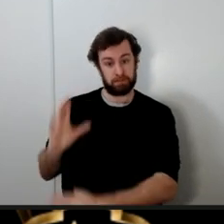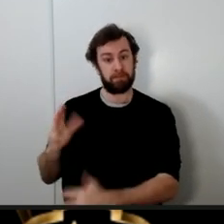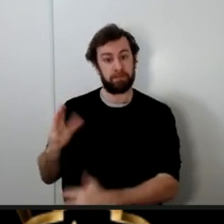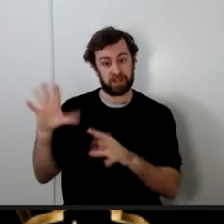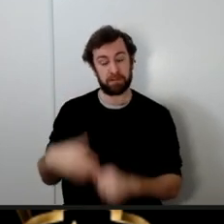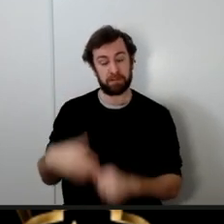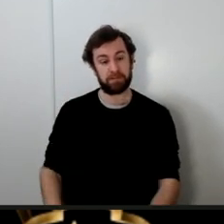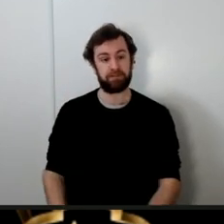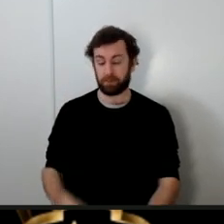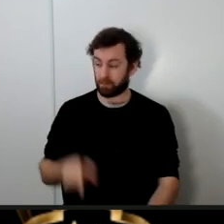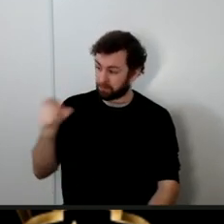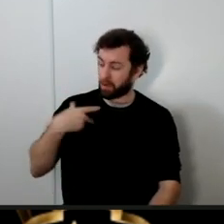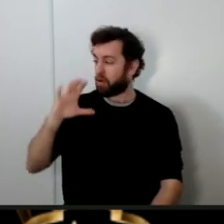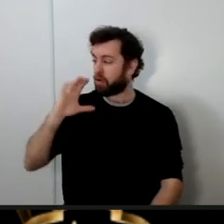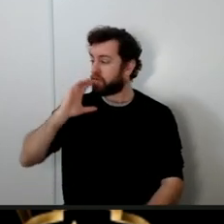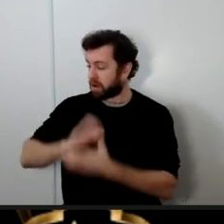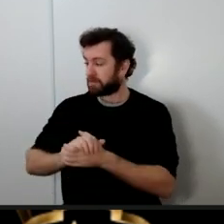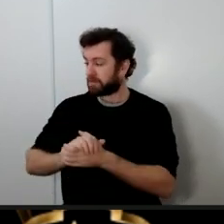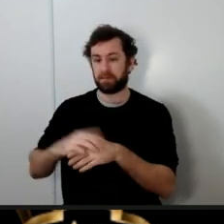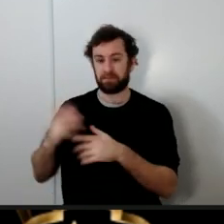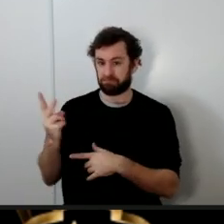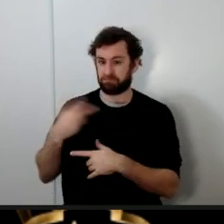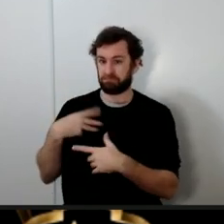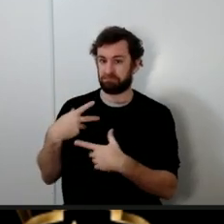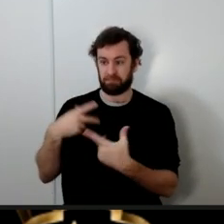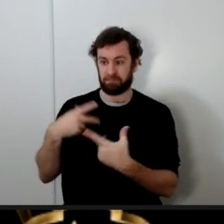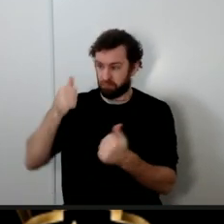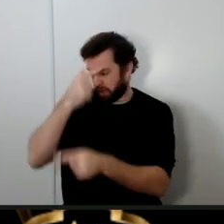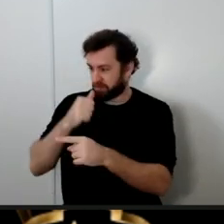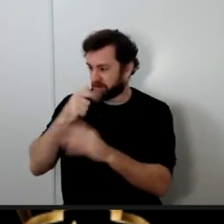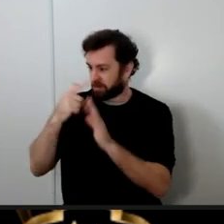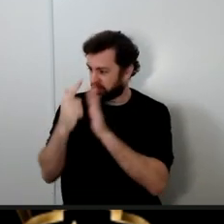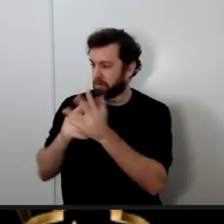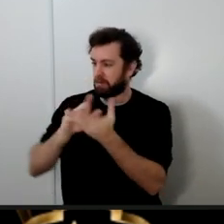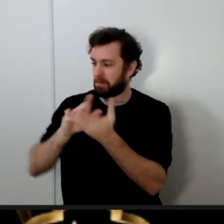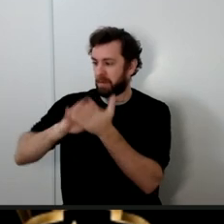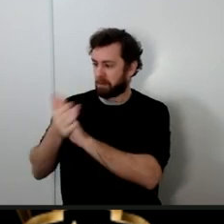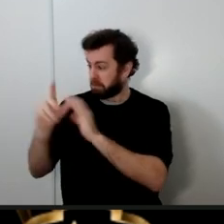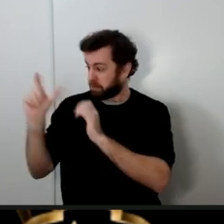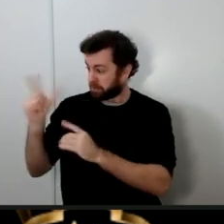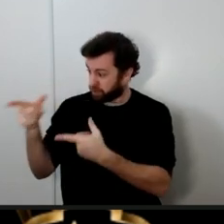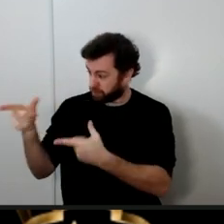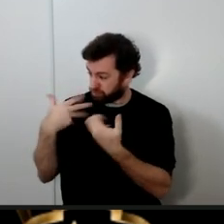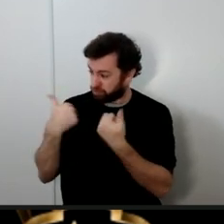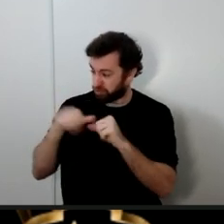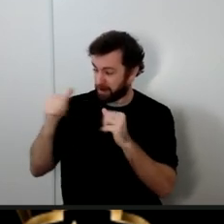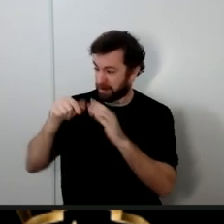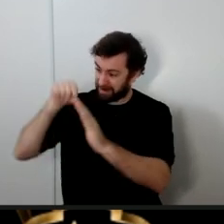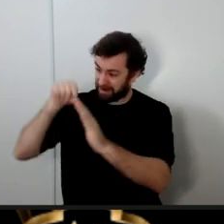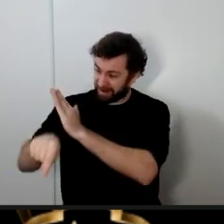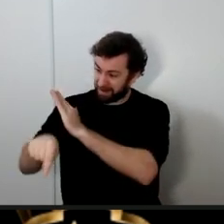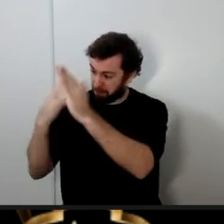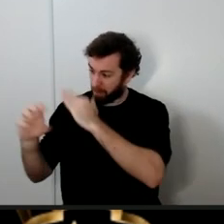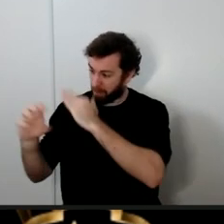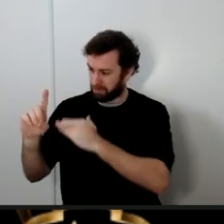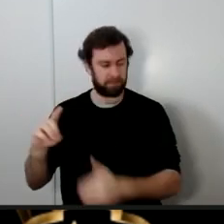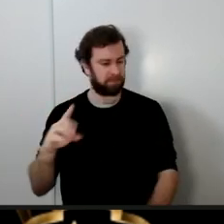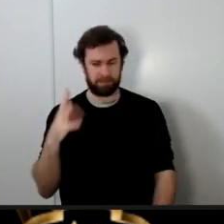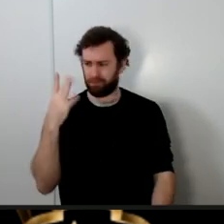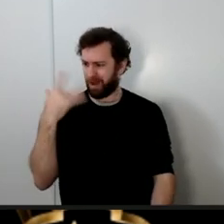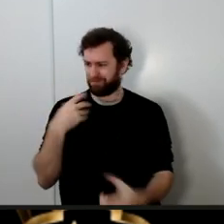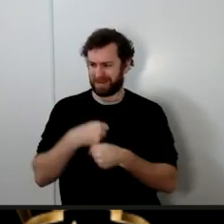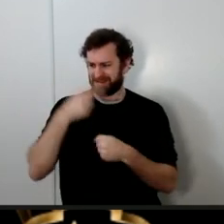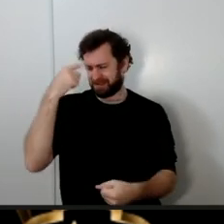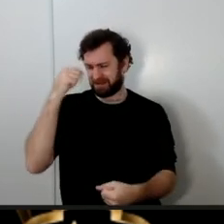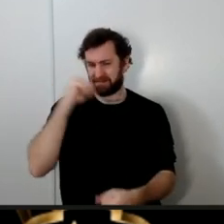her husband your sister and your brother-in-law have become Muslim and you're trying to go and kill Muhammad that doesn't make any sense